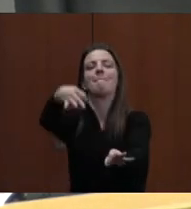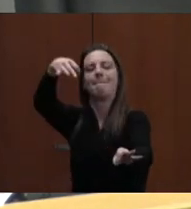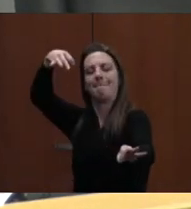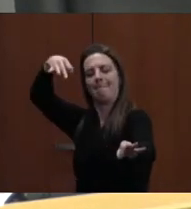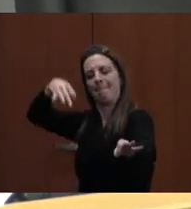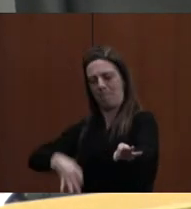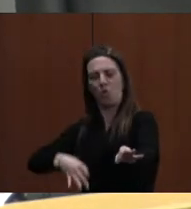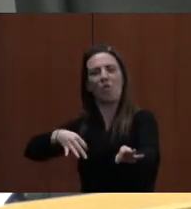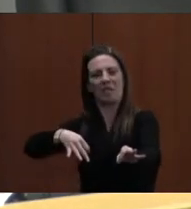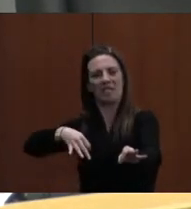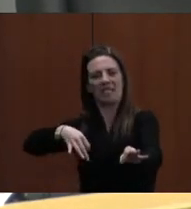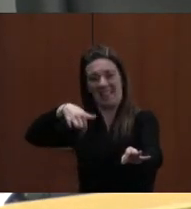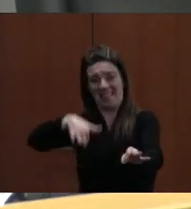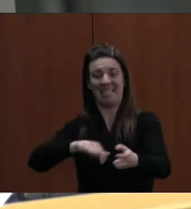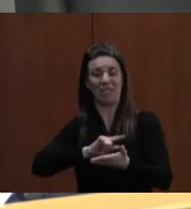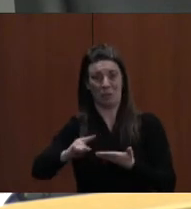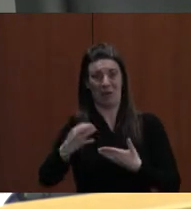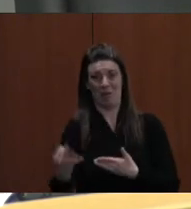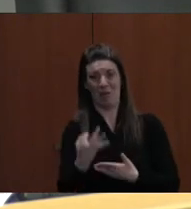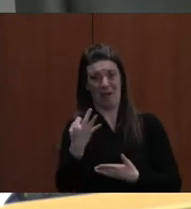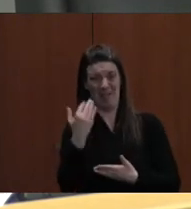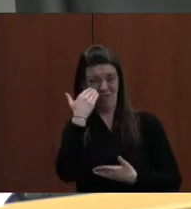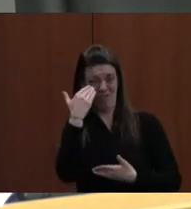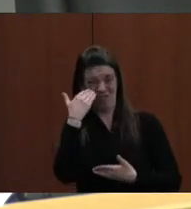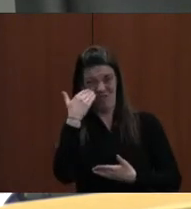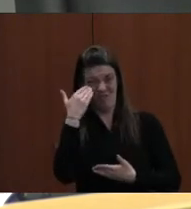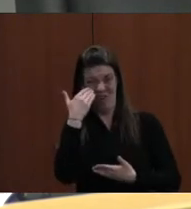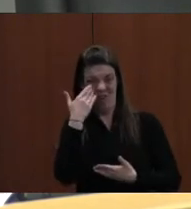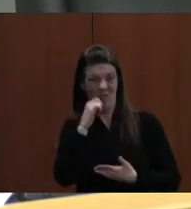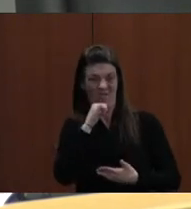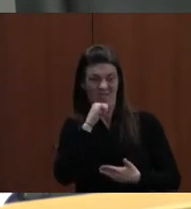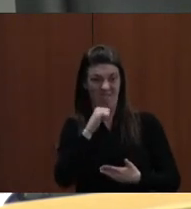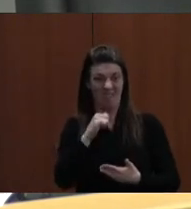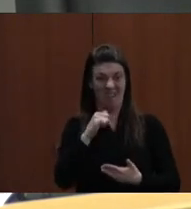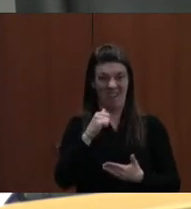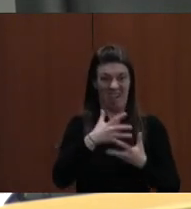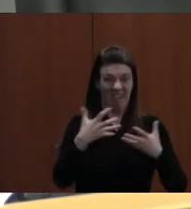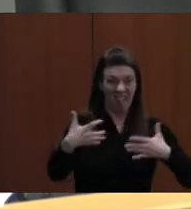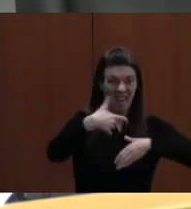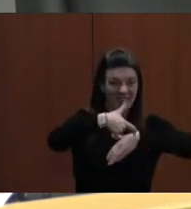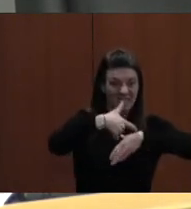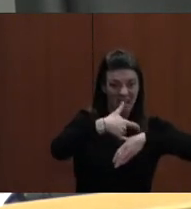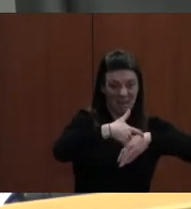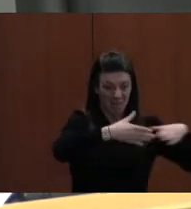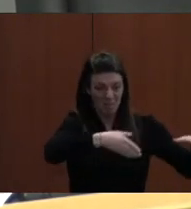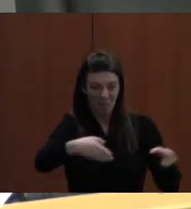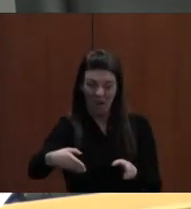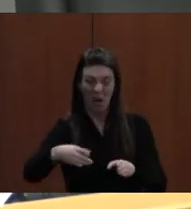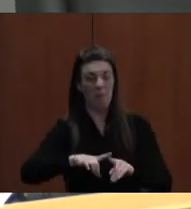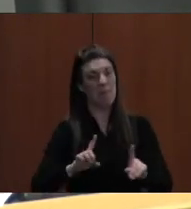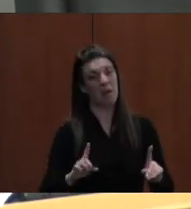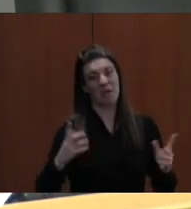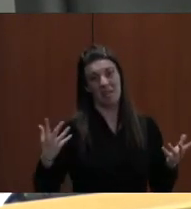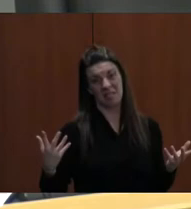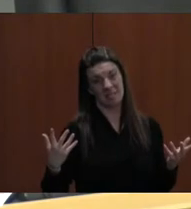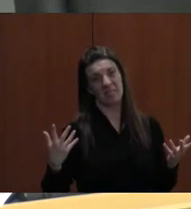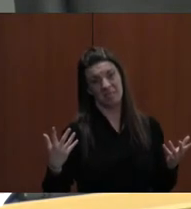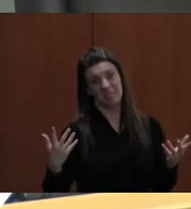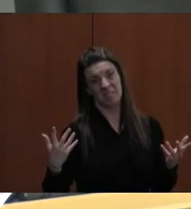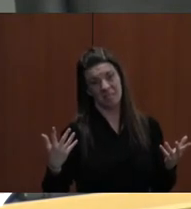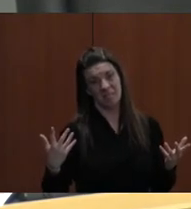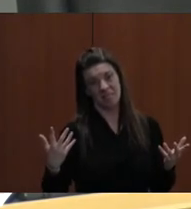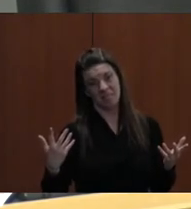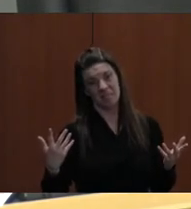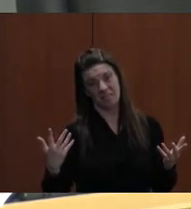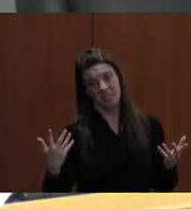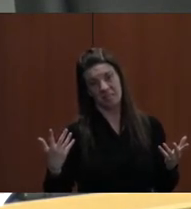FAIRLY SHORT NOTICE, BUT THIS WOULD BE NO DIFFERENT THAN A SNOWY AFTERNOON WHERE WE DO A TWO-AND-A-HALF-HOUR